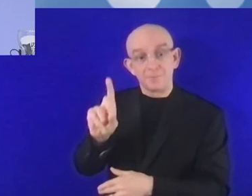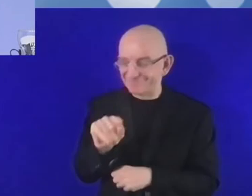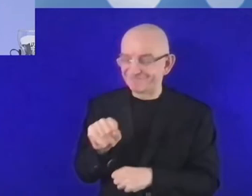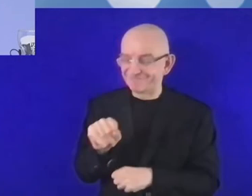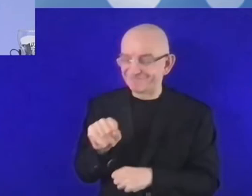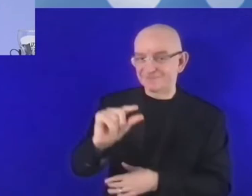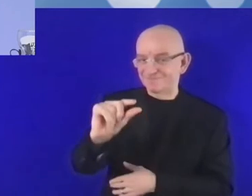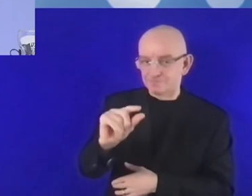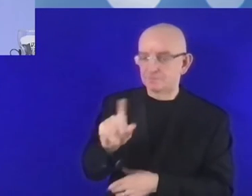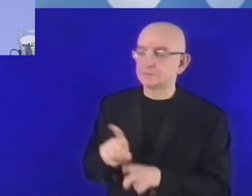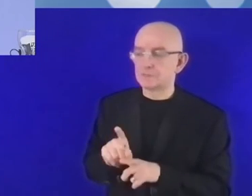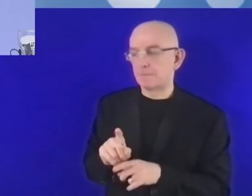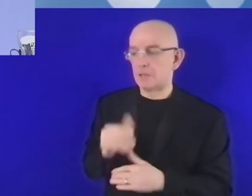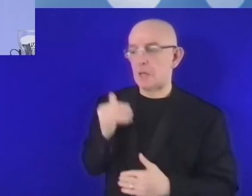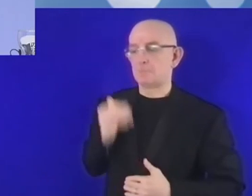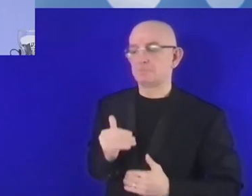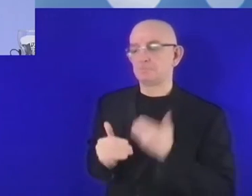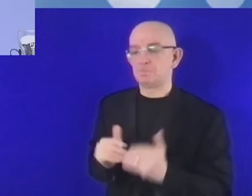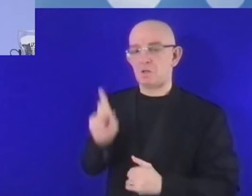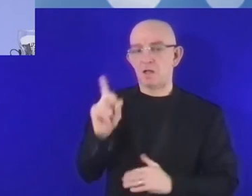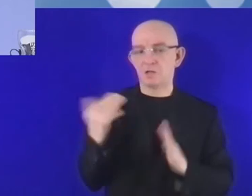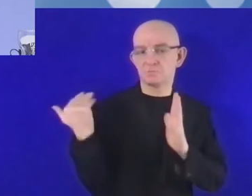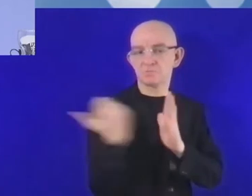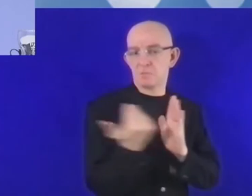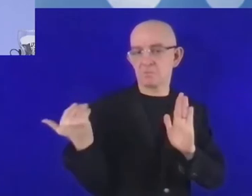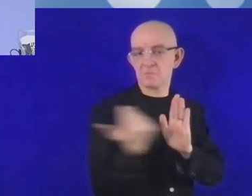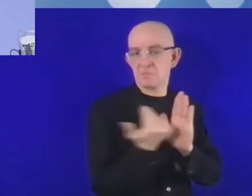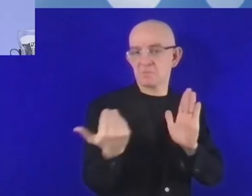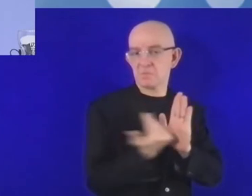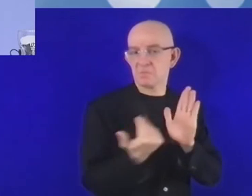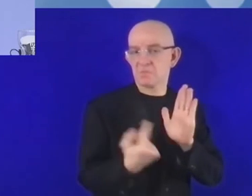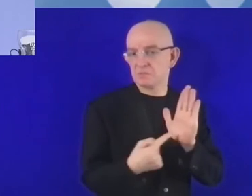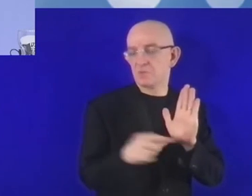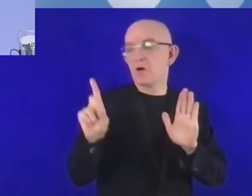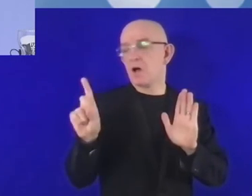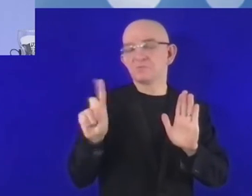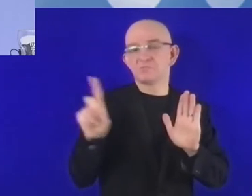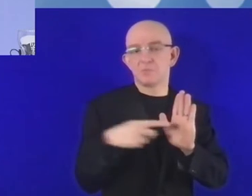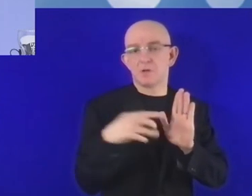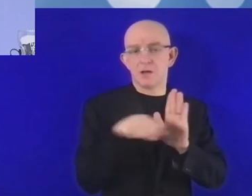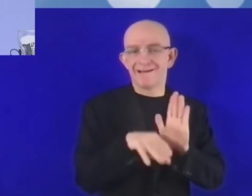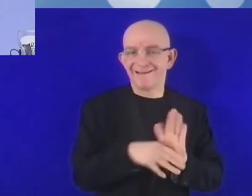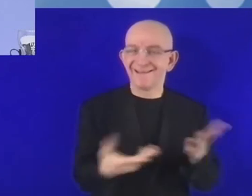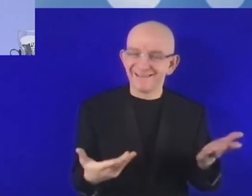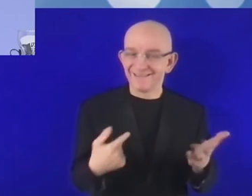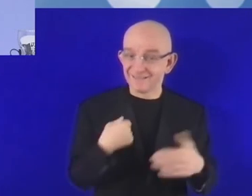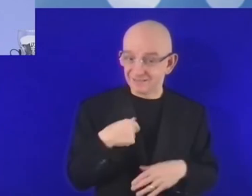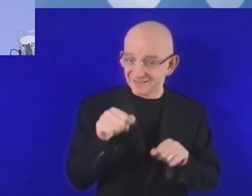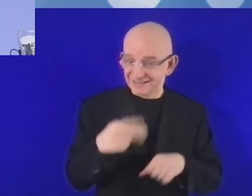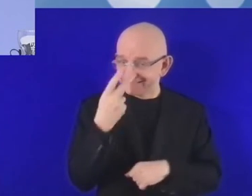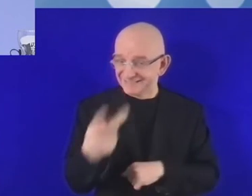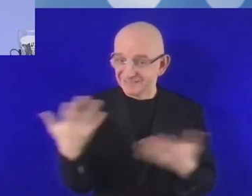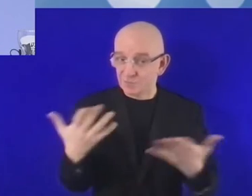And I can tell it because I was with the European Commission for a long time, so you will forgive me if I voice this. And